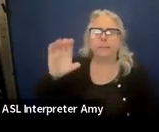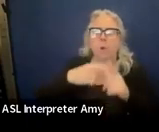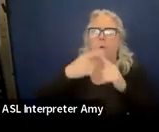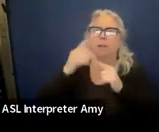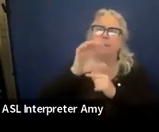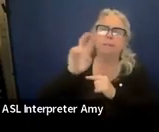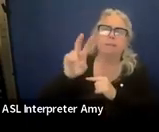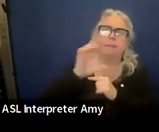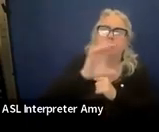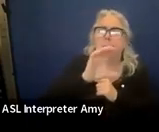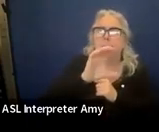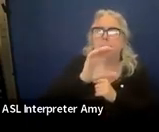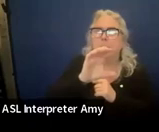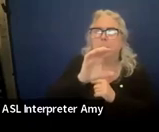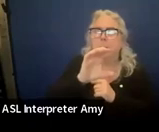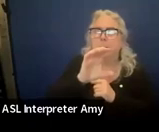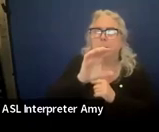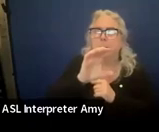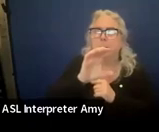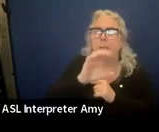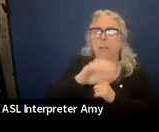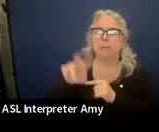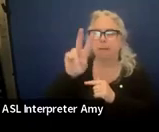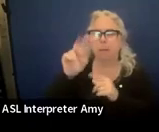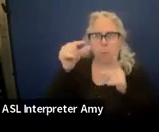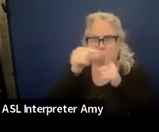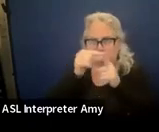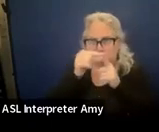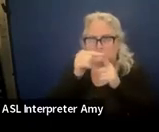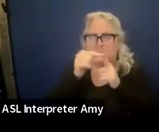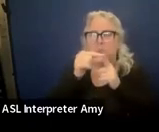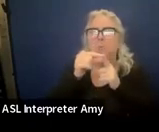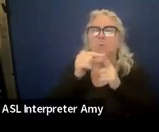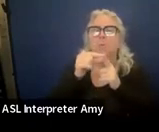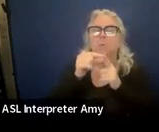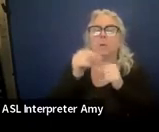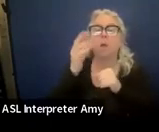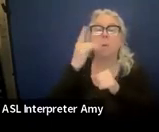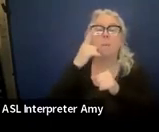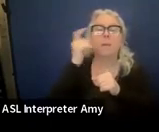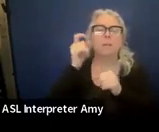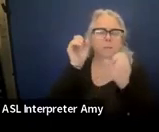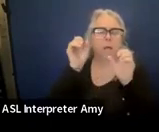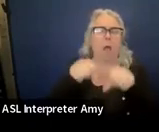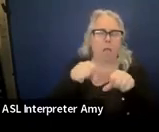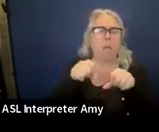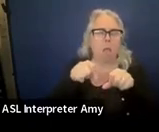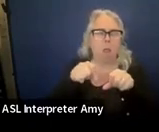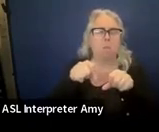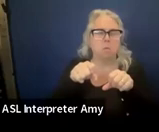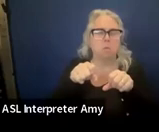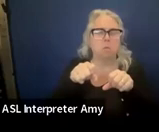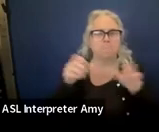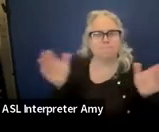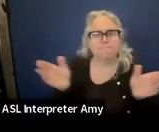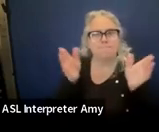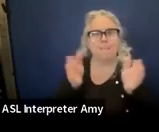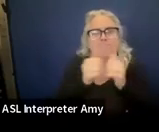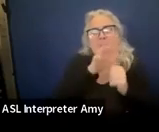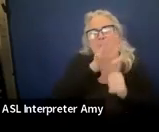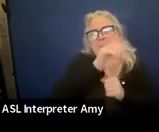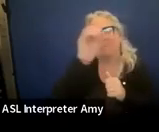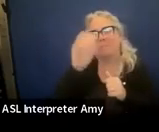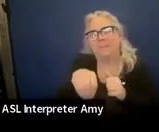CVC B words, because I know I can get them there with 50%